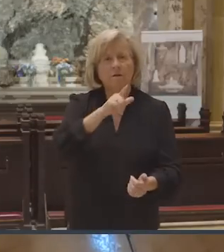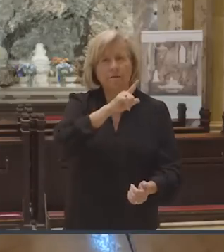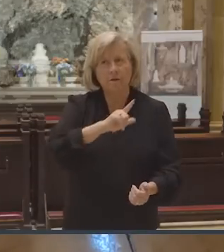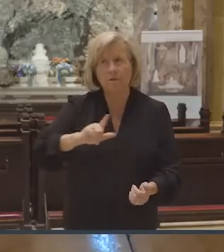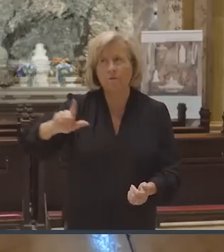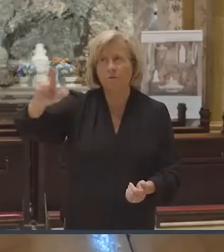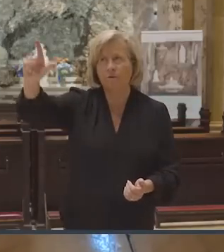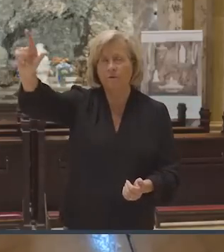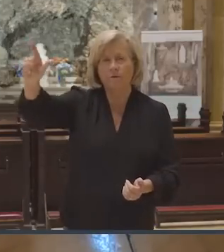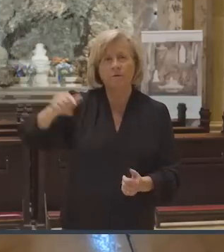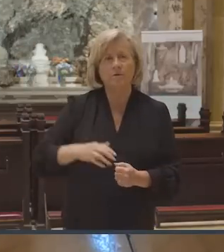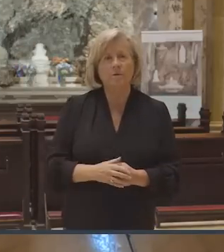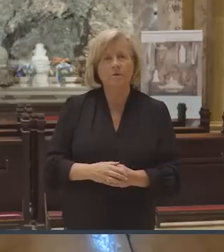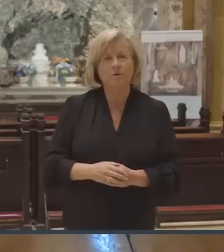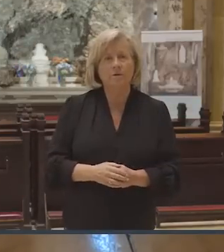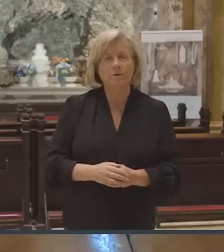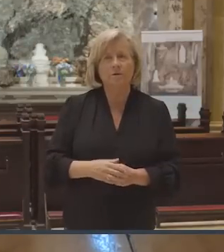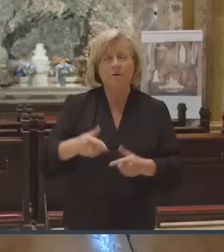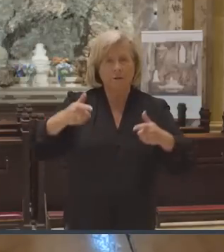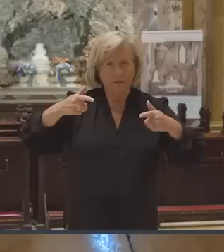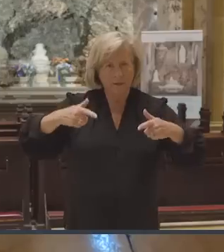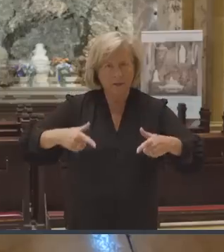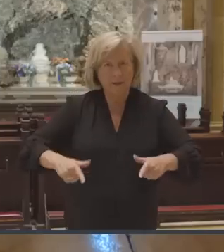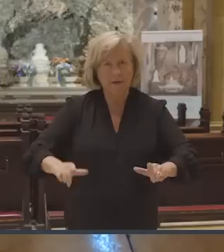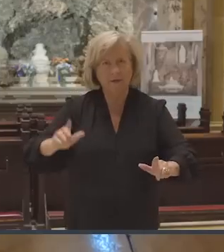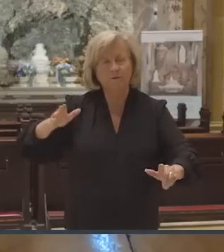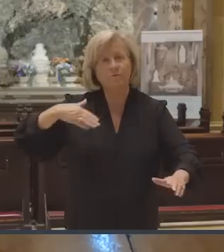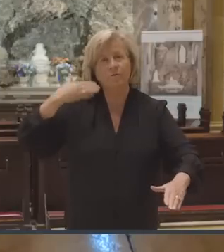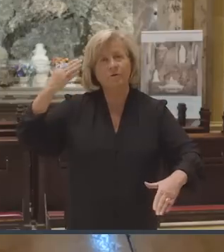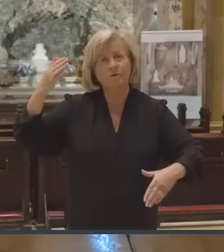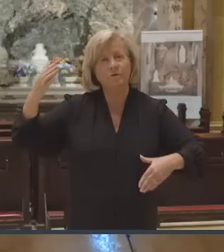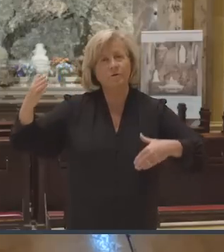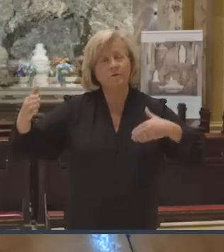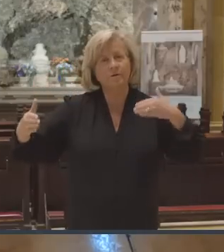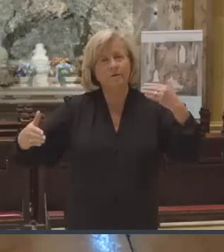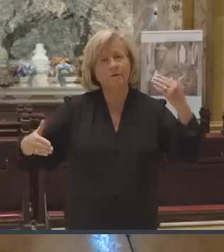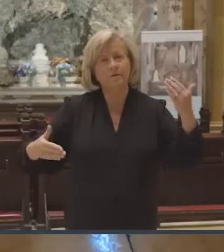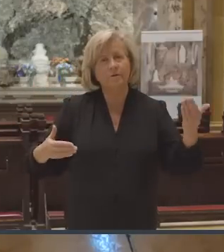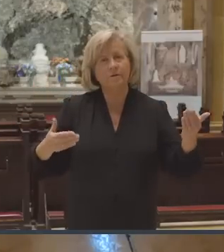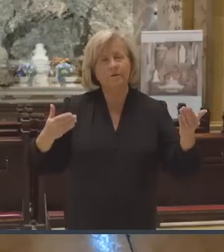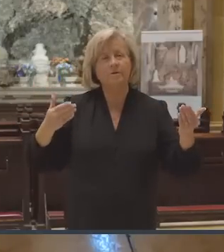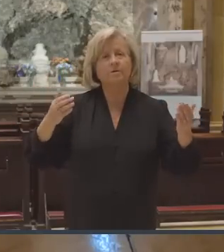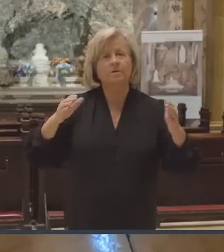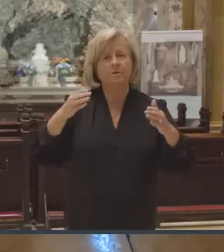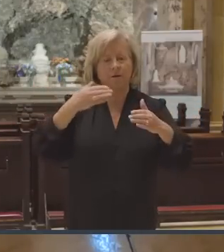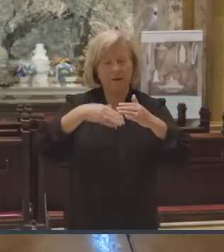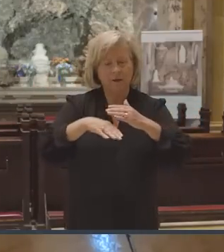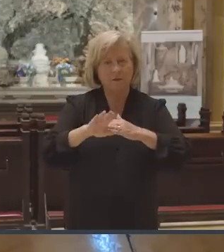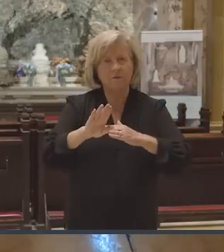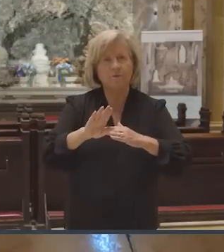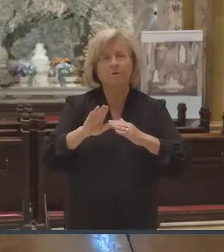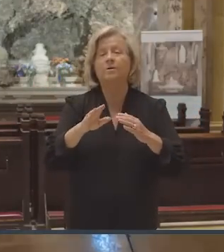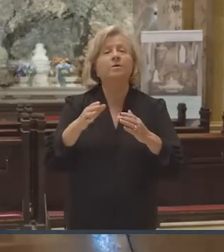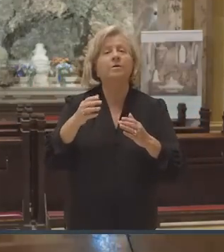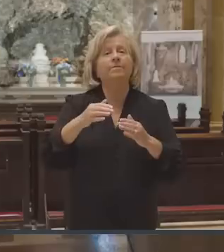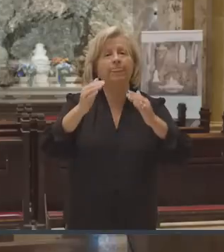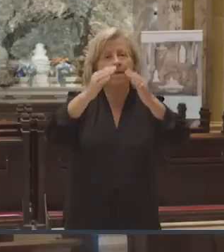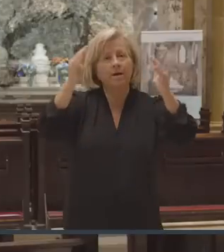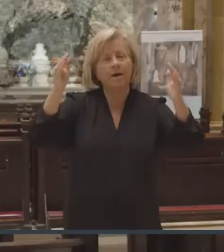Let us go rejoicing to the house